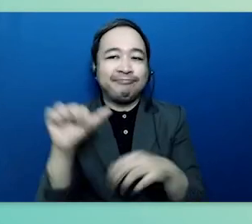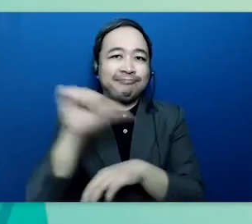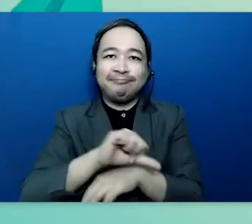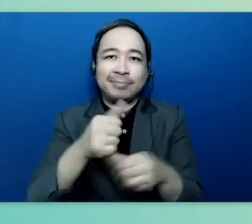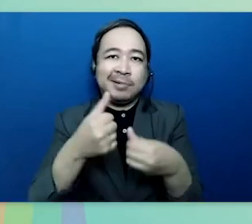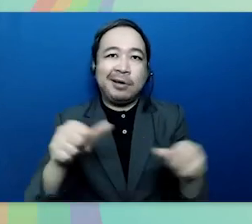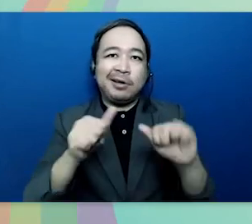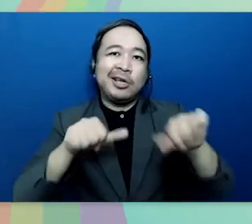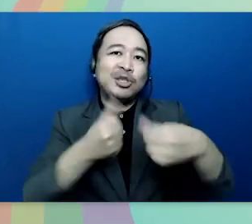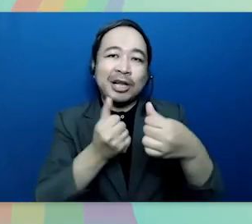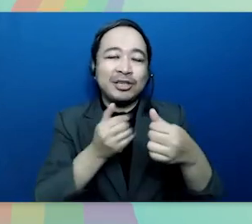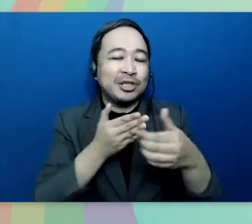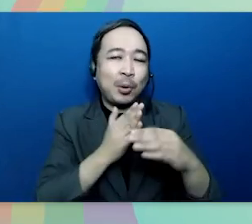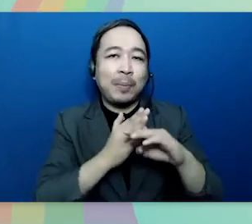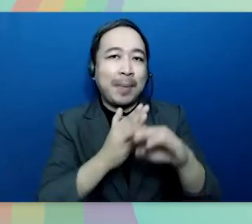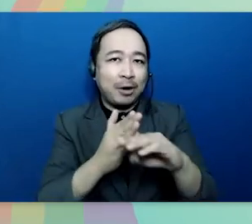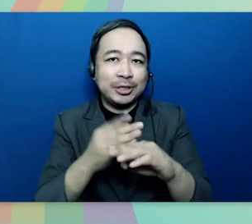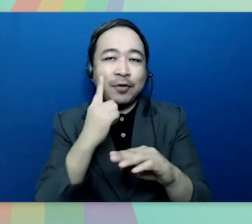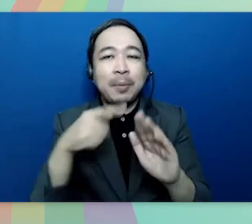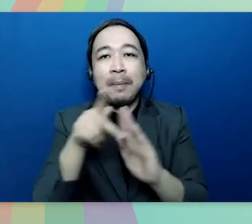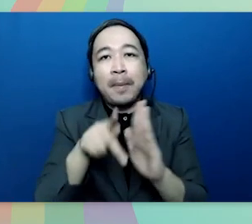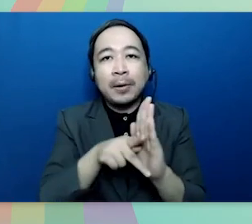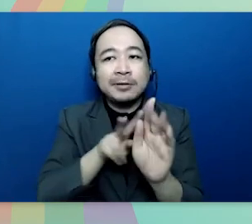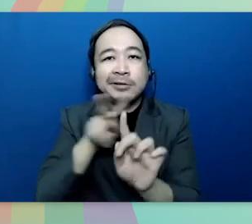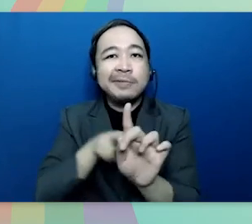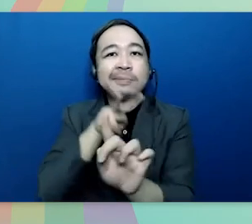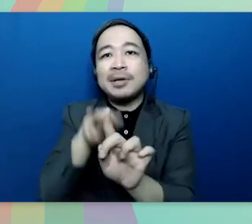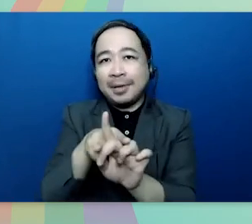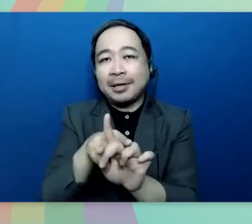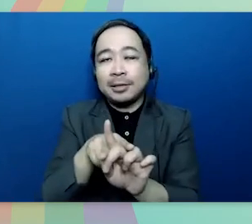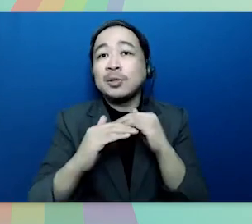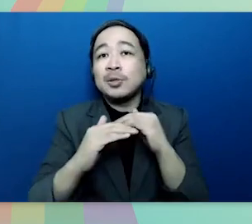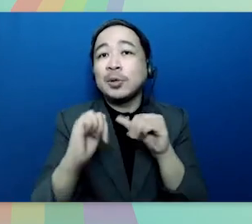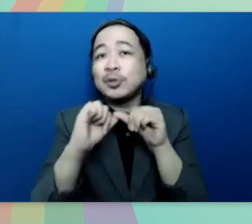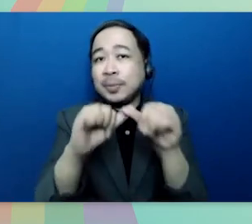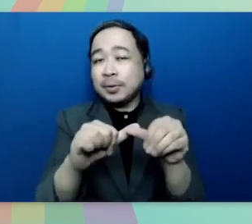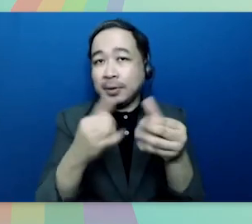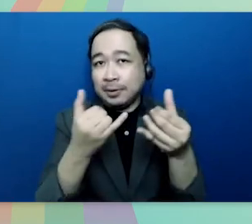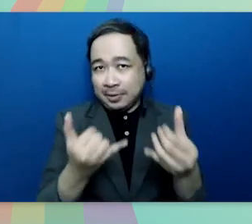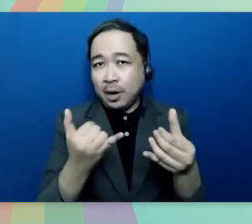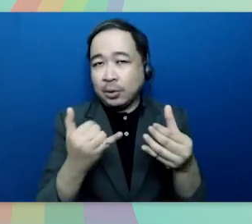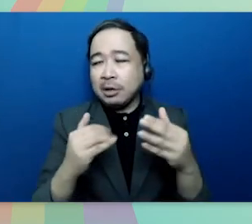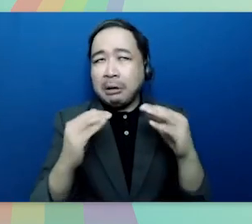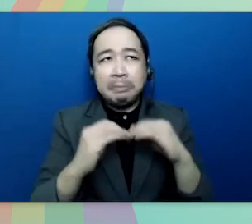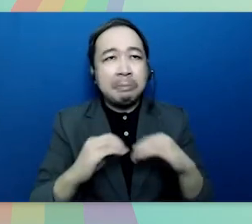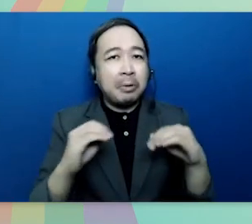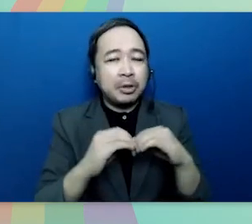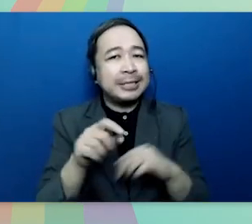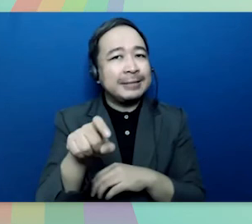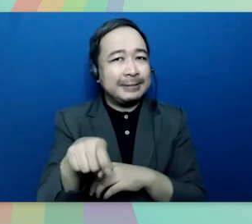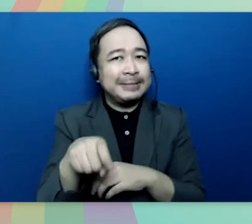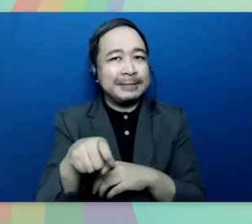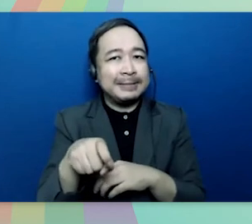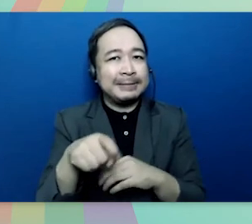any roadblock that we encounter in policy implementation sustainability is now becoming